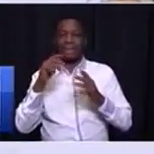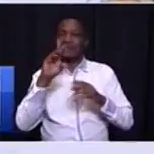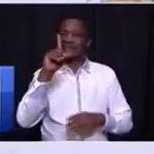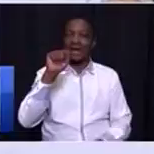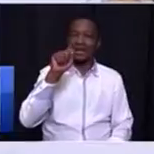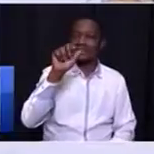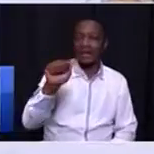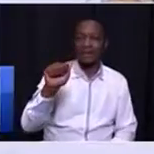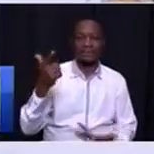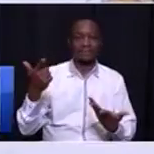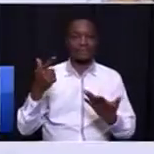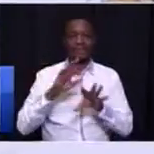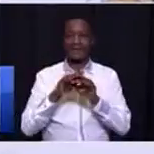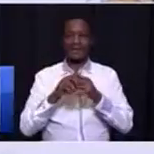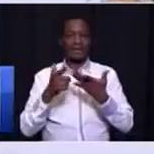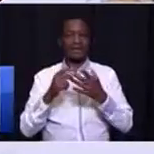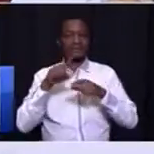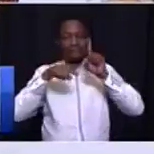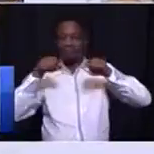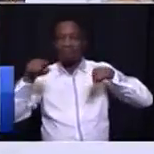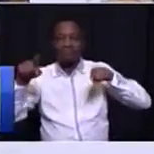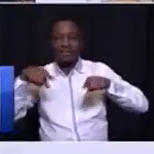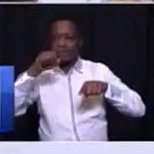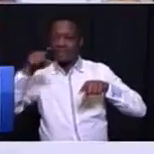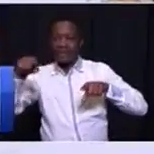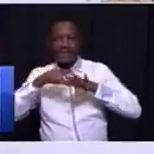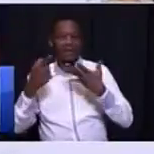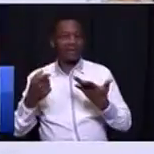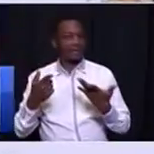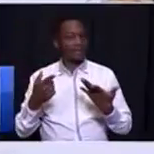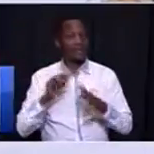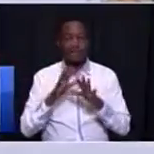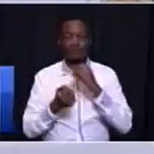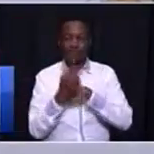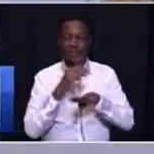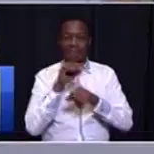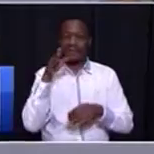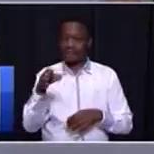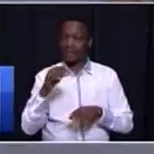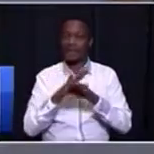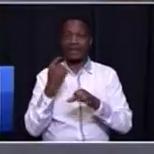and cryptocurrency. That is going to happen at the Kauten Innovation Hub.